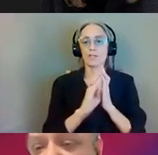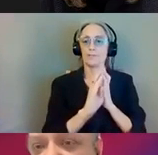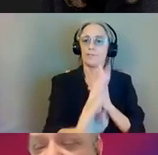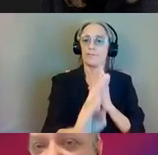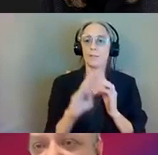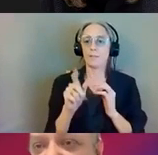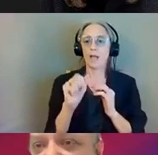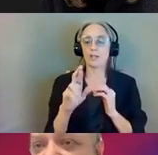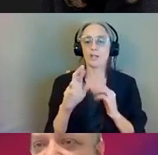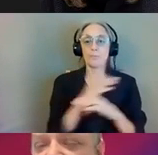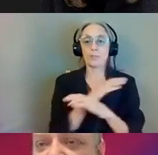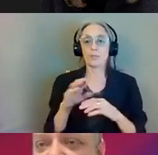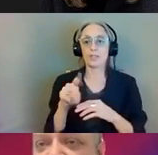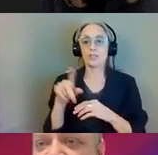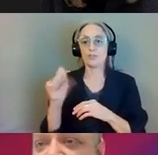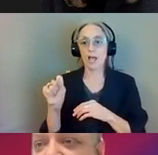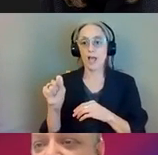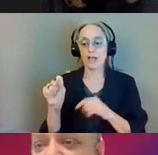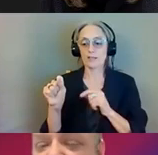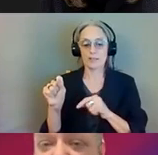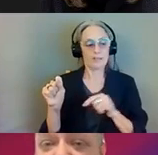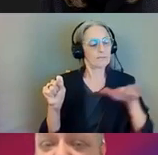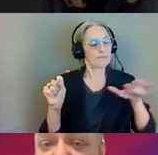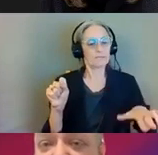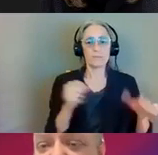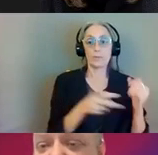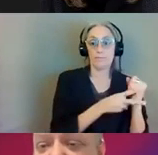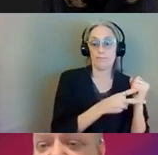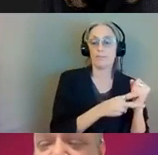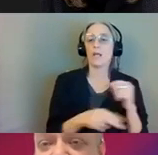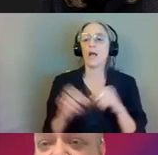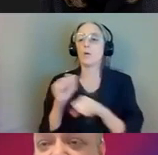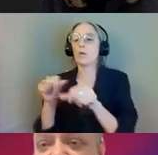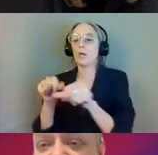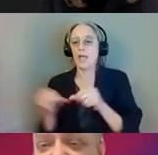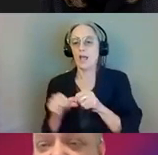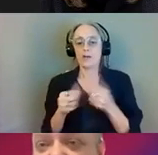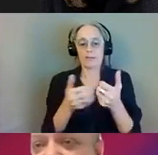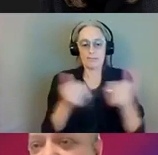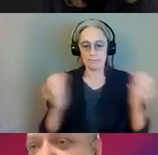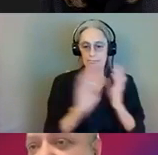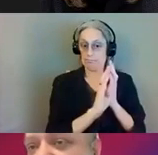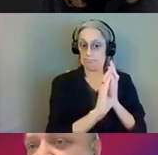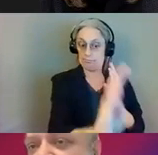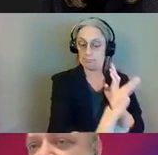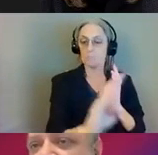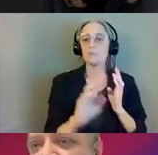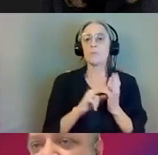existing tracks and our work zone, which allows the trains to safely continue.